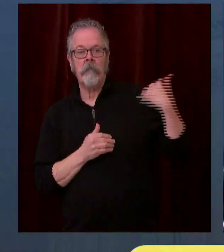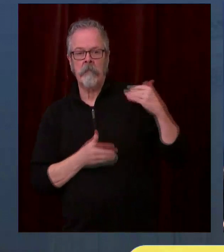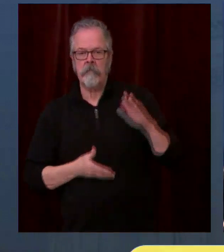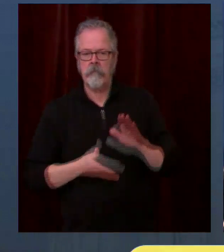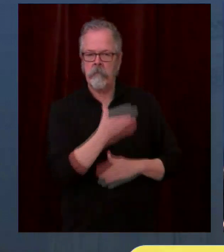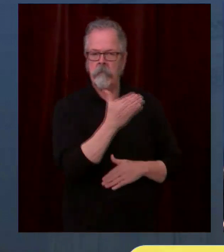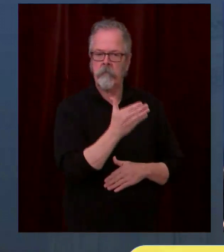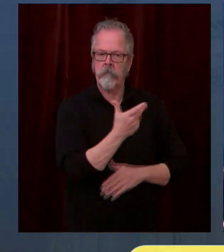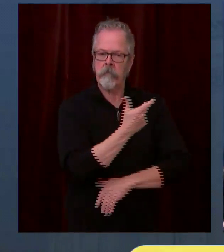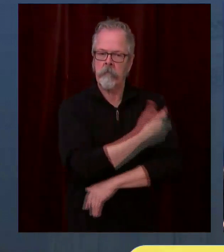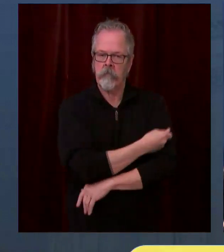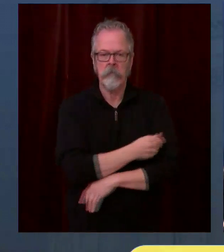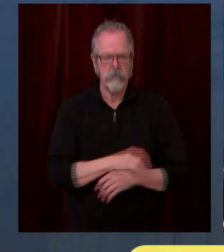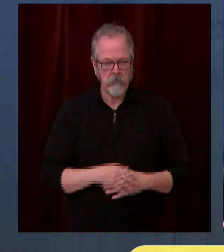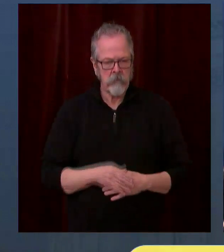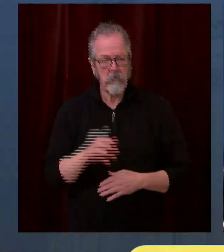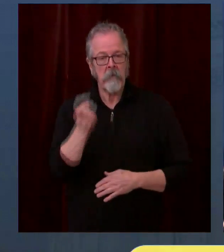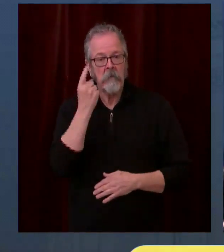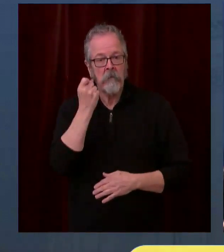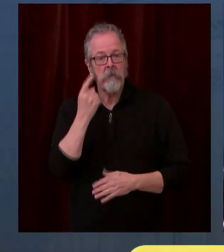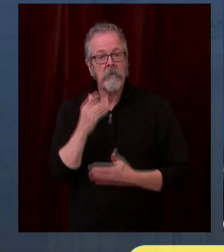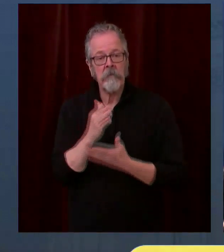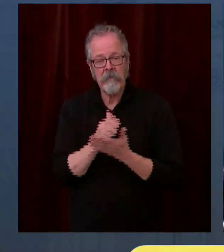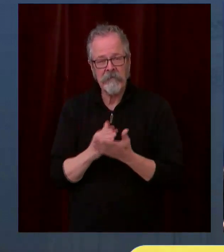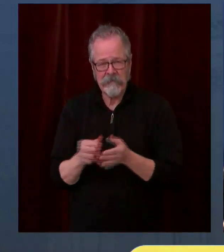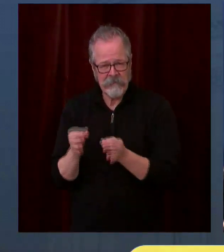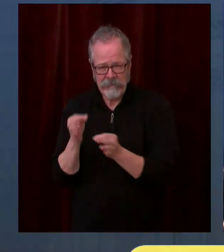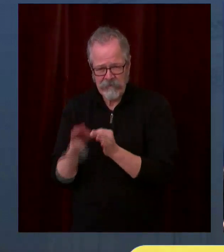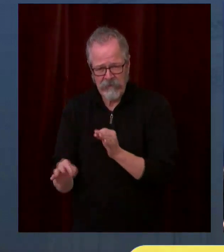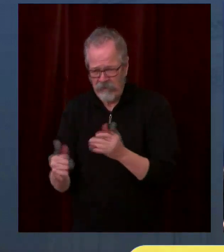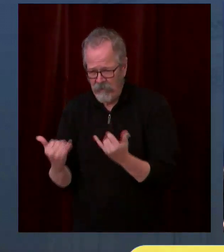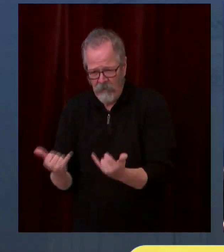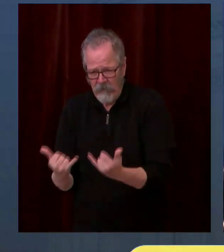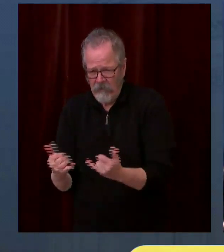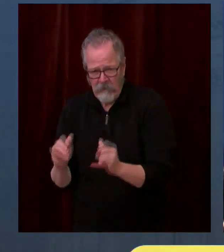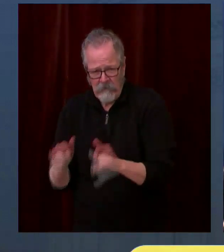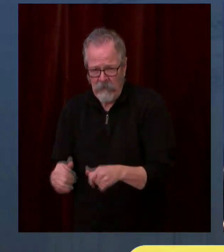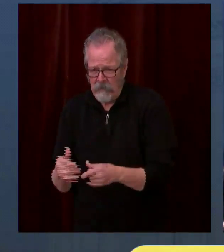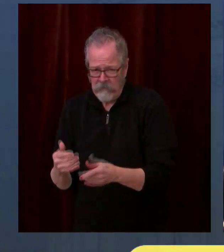that'll help you to make sure that you find yourself in the appropriate phase.